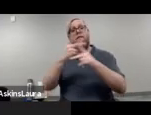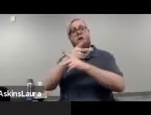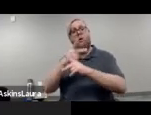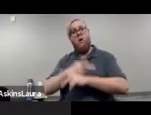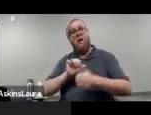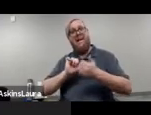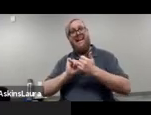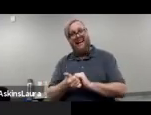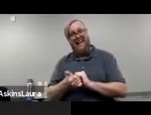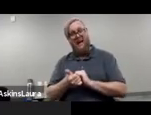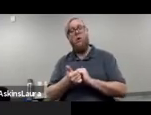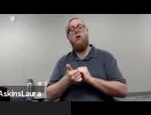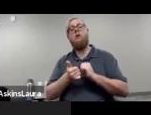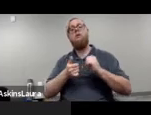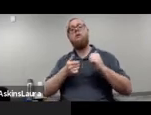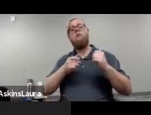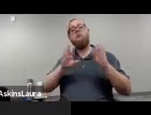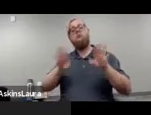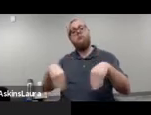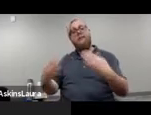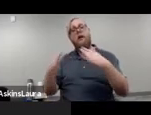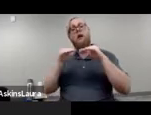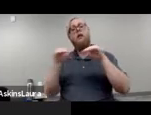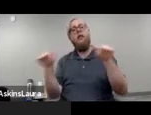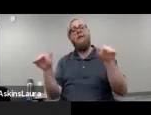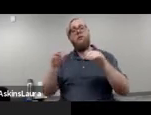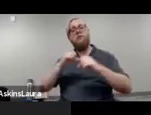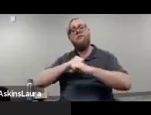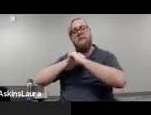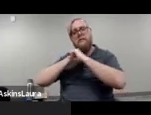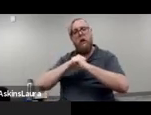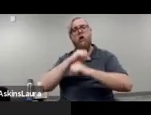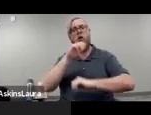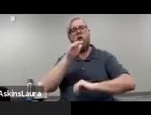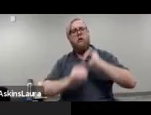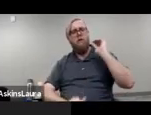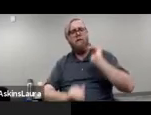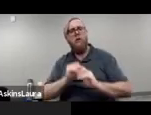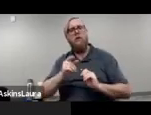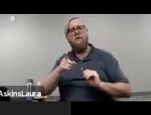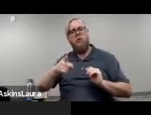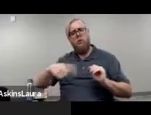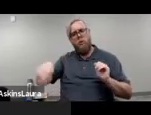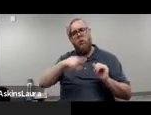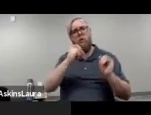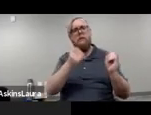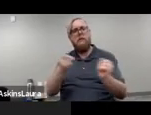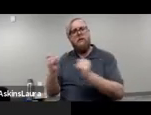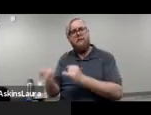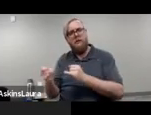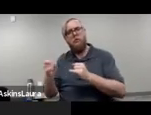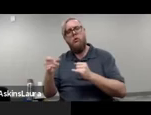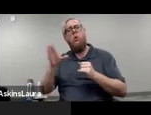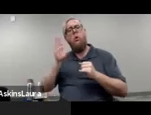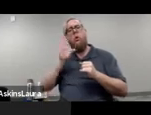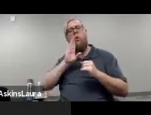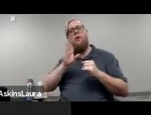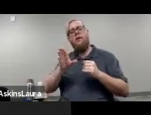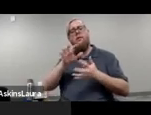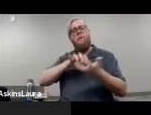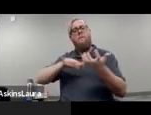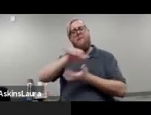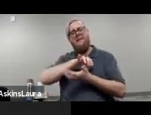levels of security and comfort for those individuals with immigration